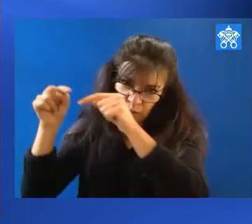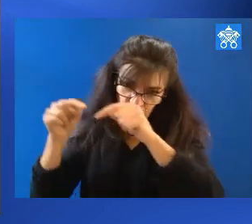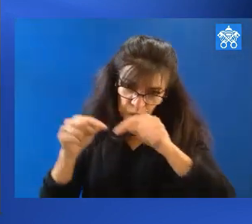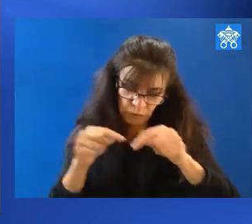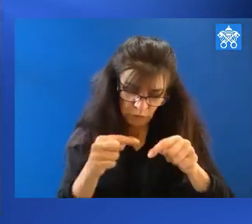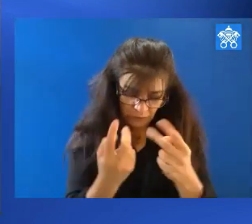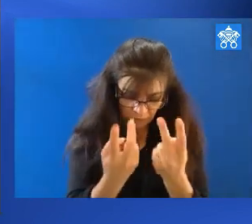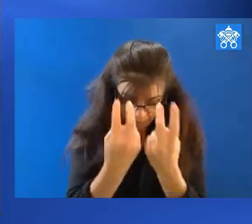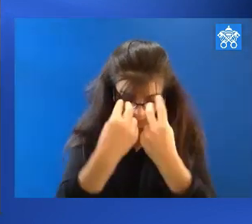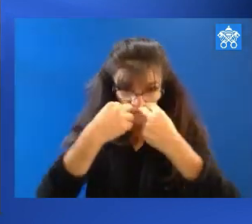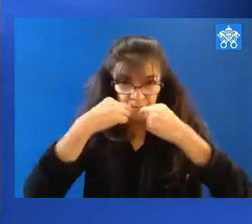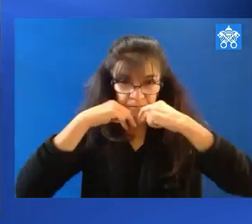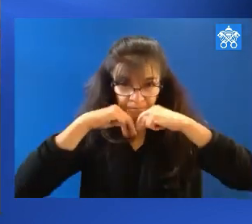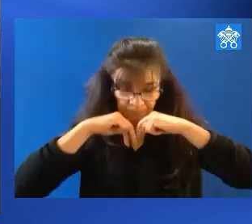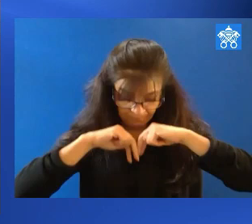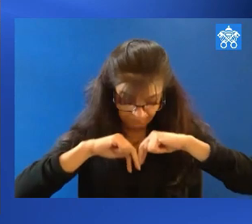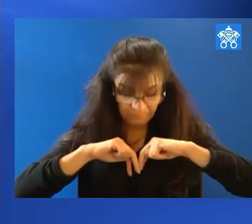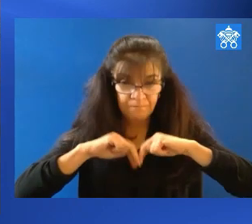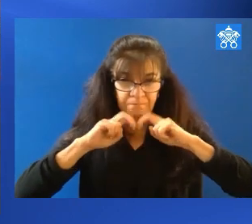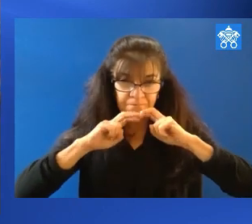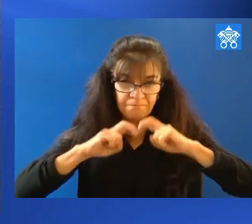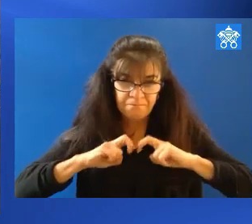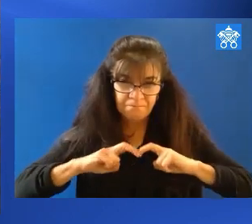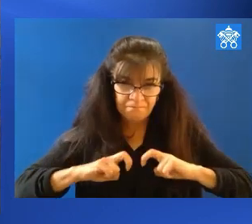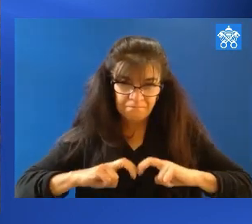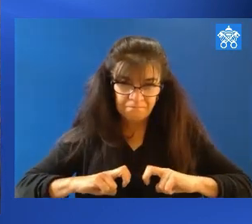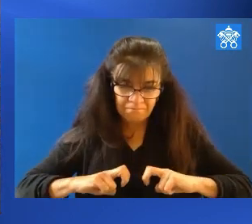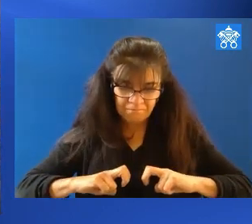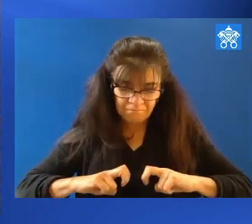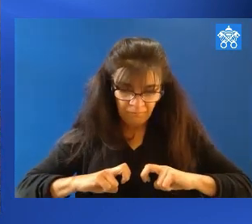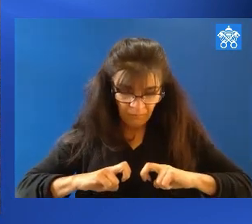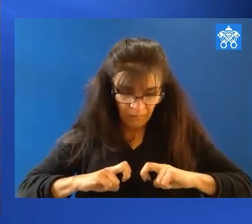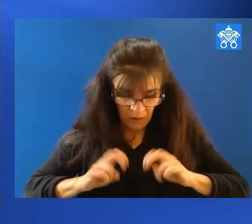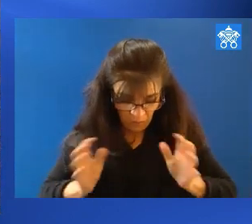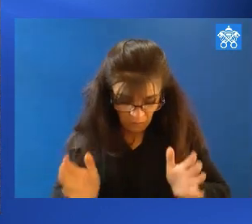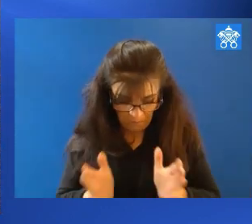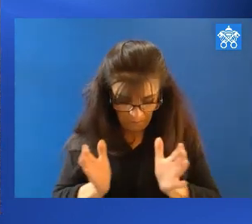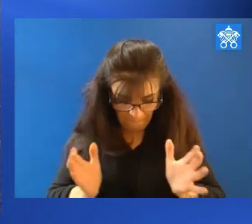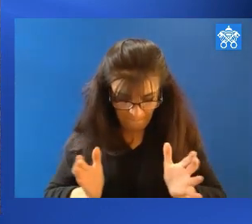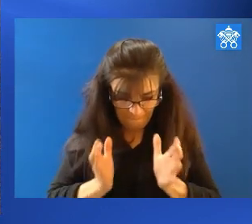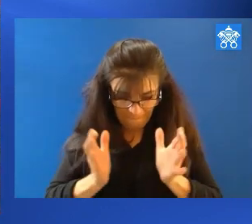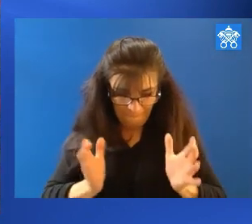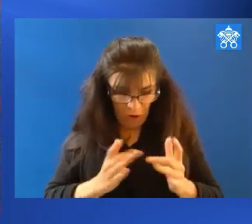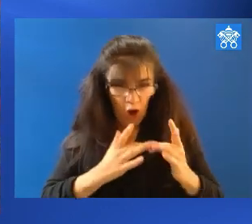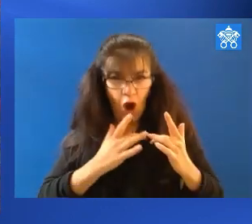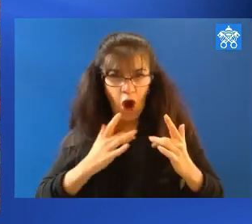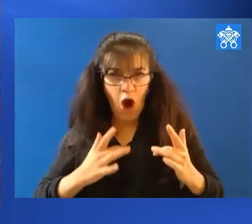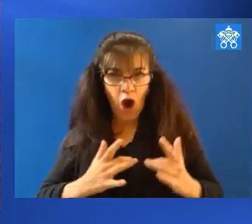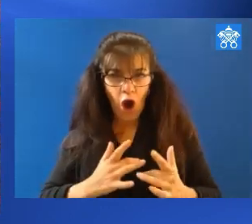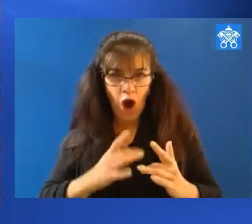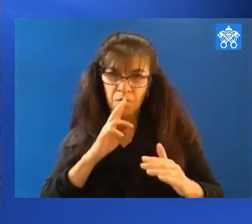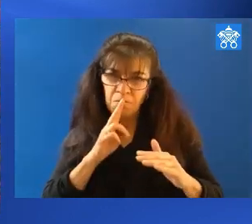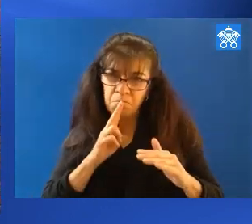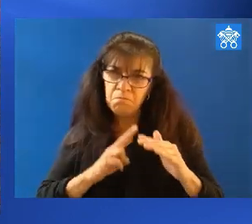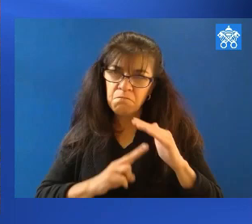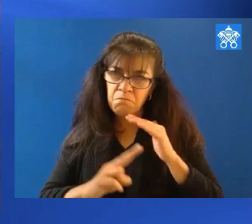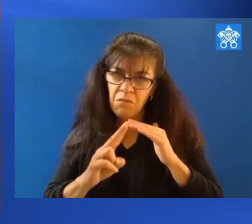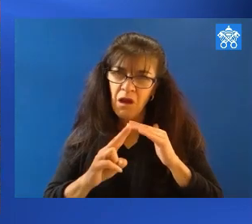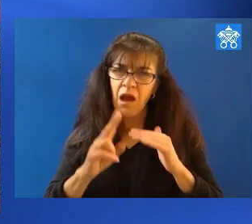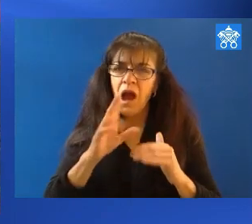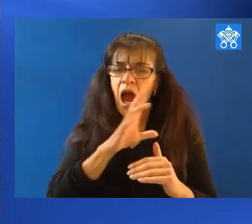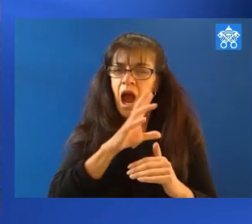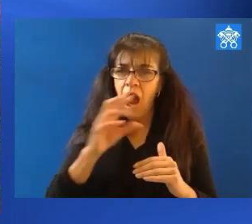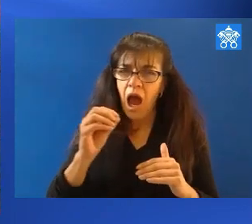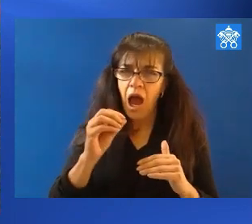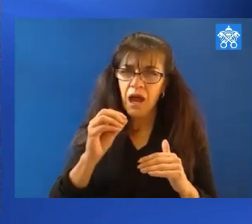ourselves, to cultivate the sincerity and humility of the heart that gives us